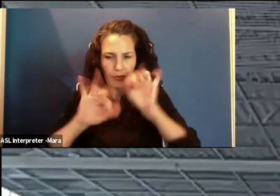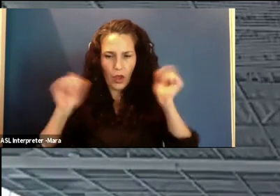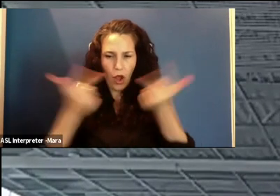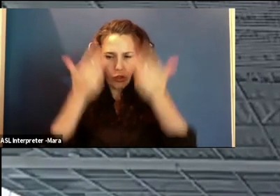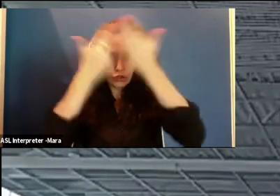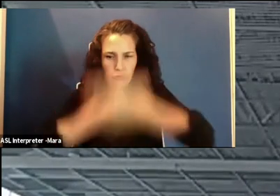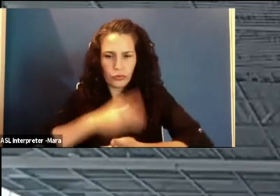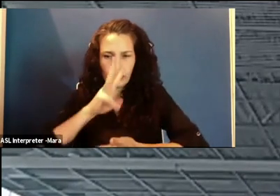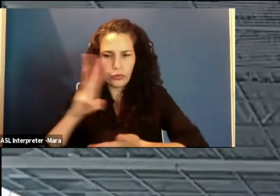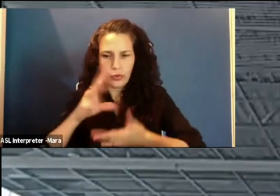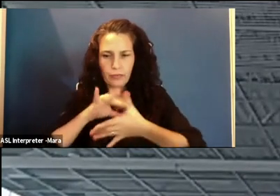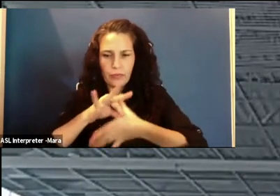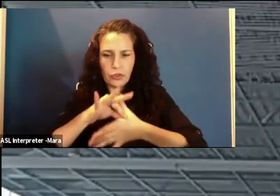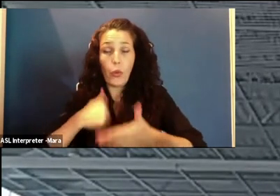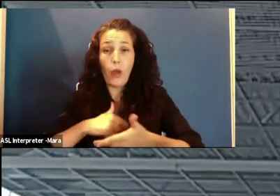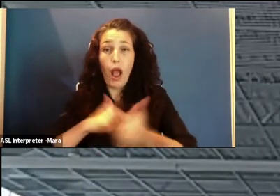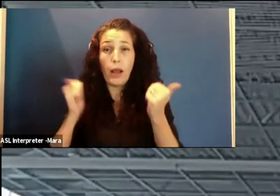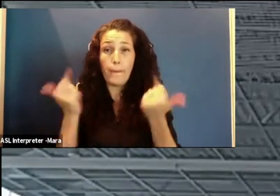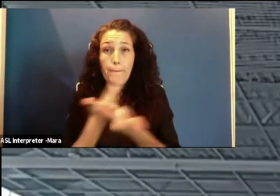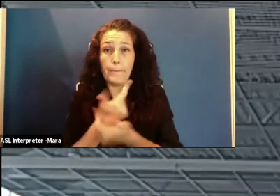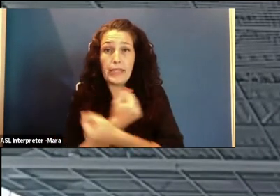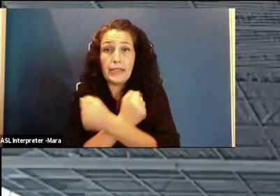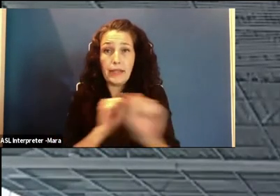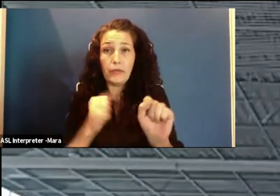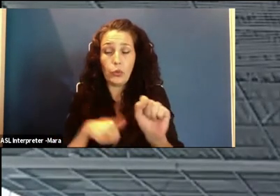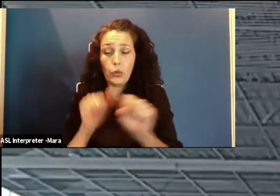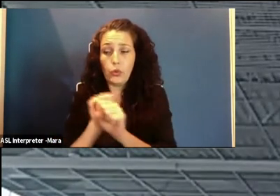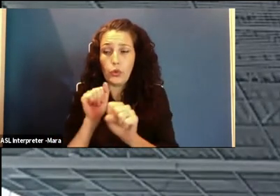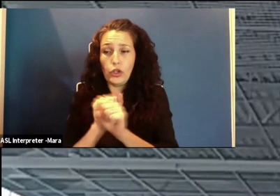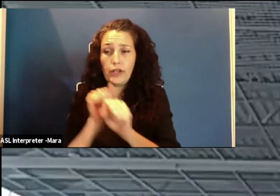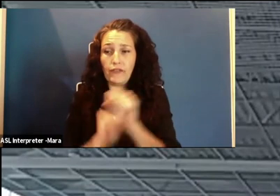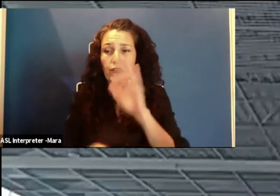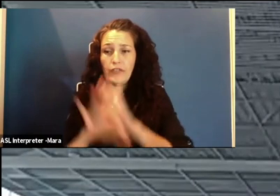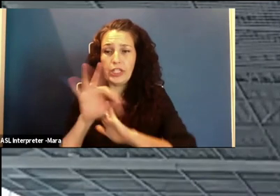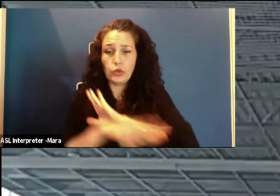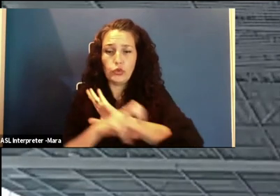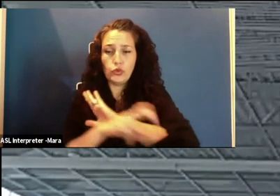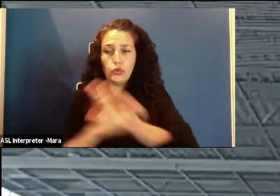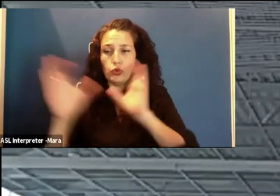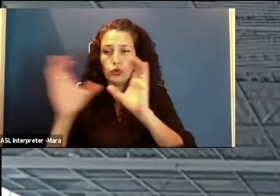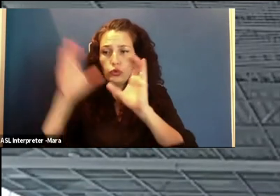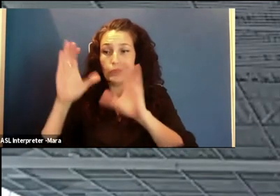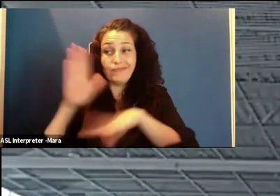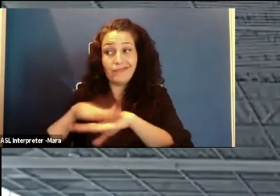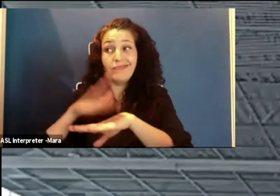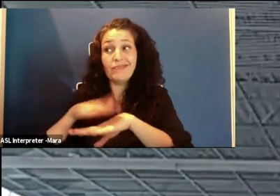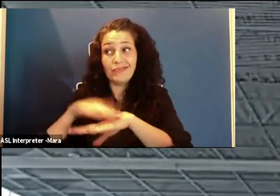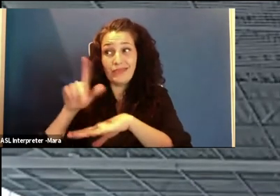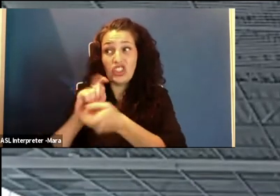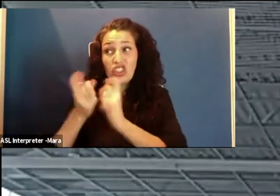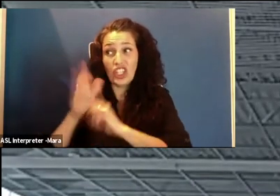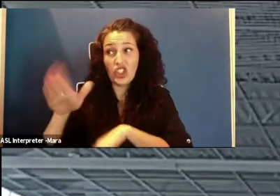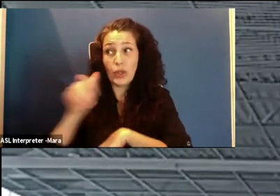safe. We are working to find stolen credentials to alert users to change their passwords, to find